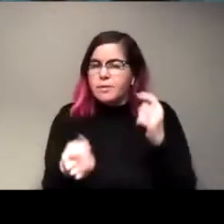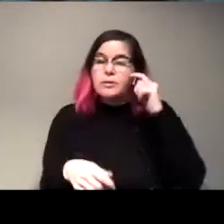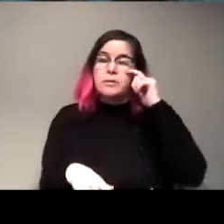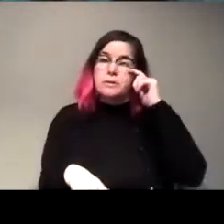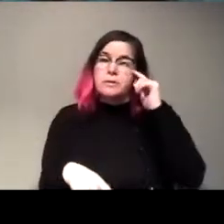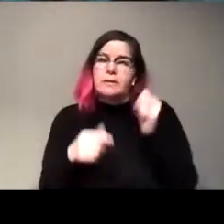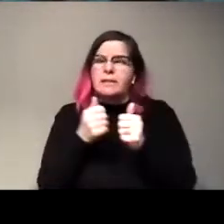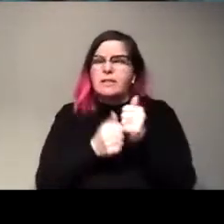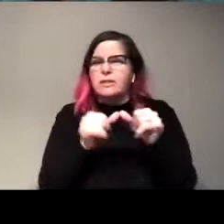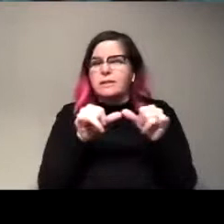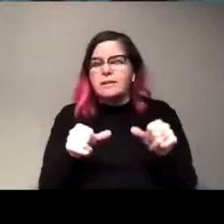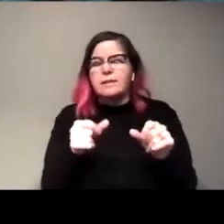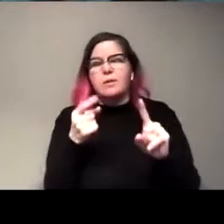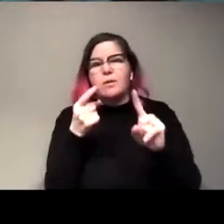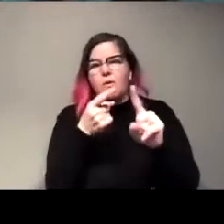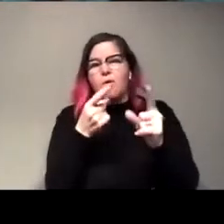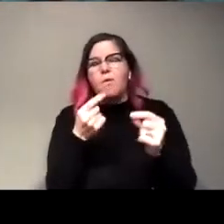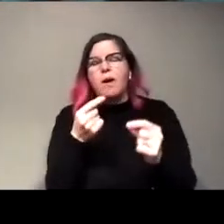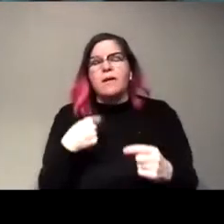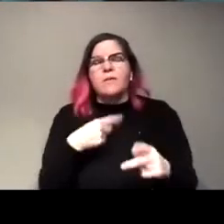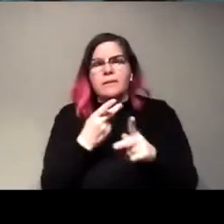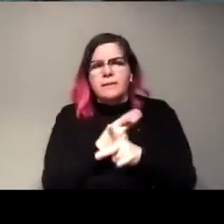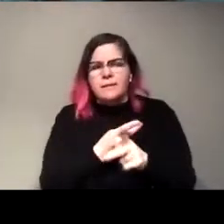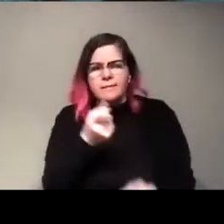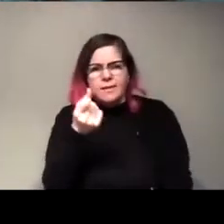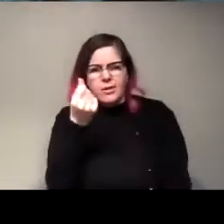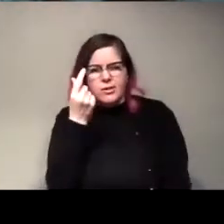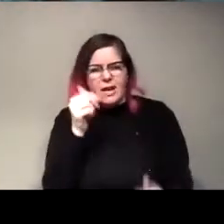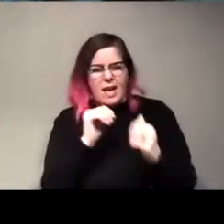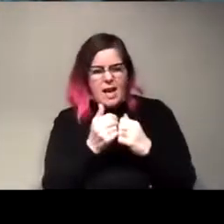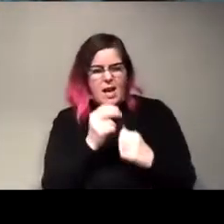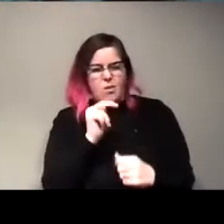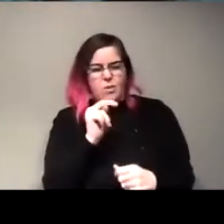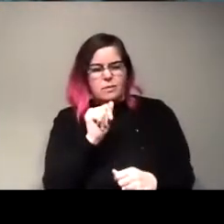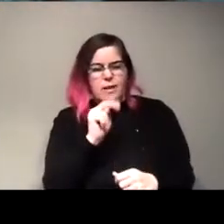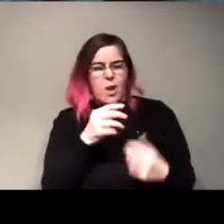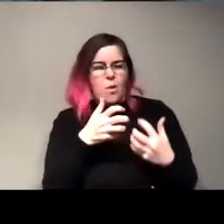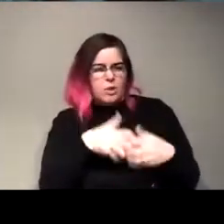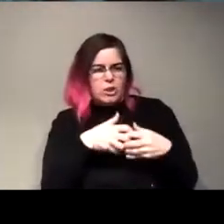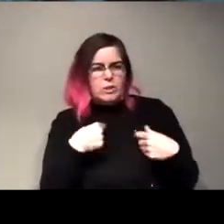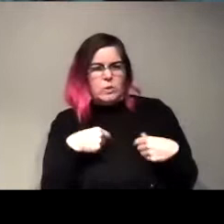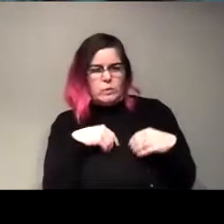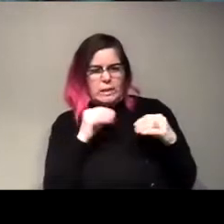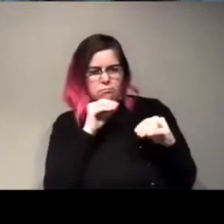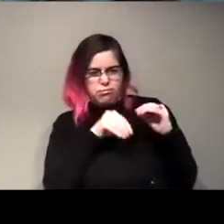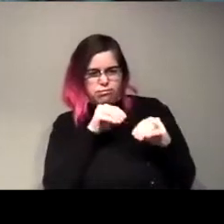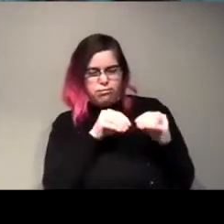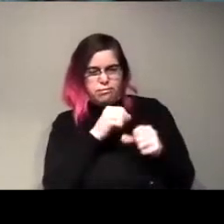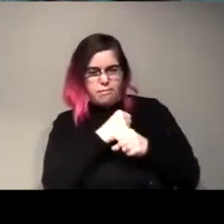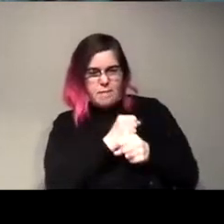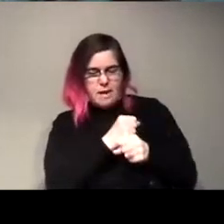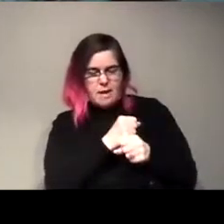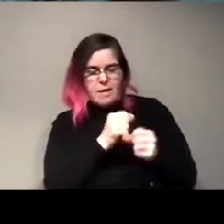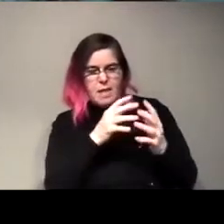what we're really aiming to do is like to understand how are these little nanomachines that we assembled, that we assembled in solution,